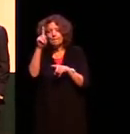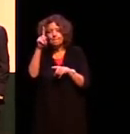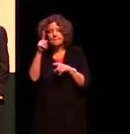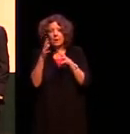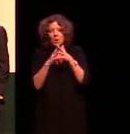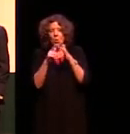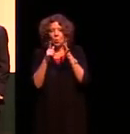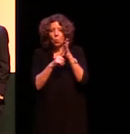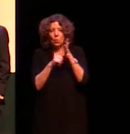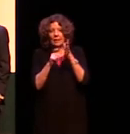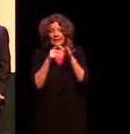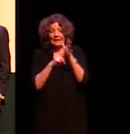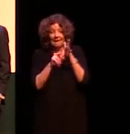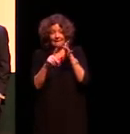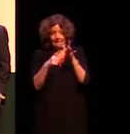um the